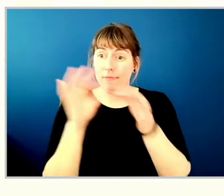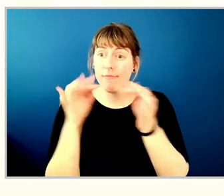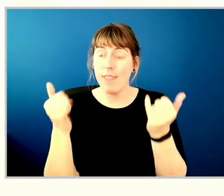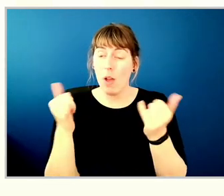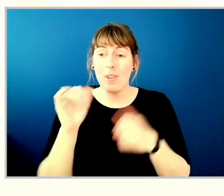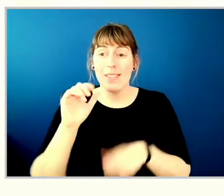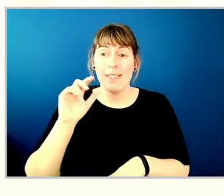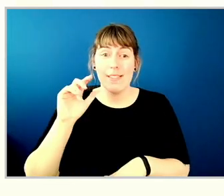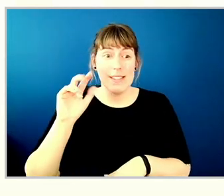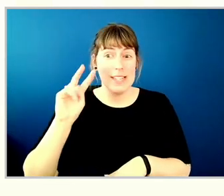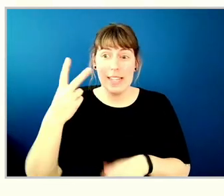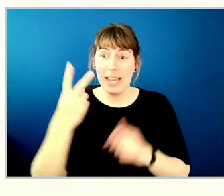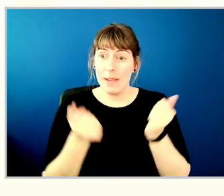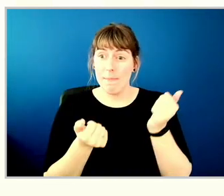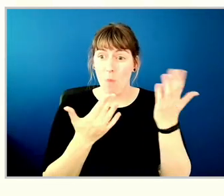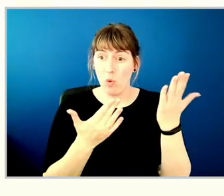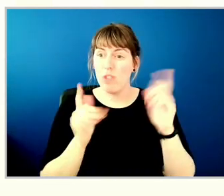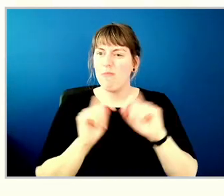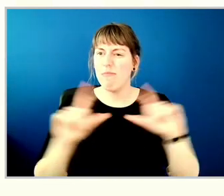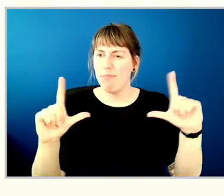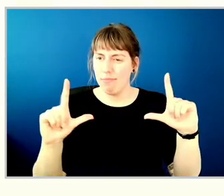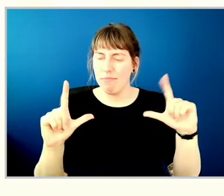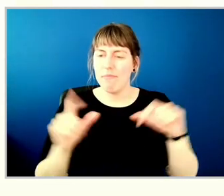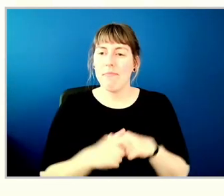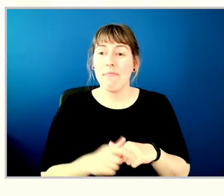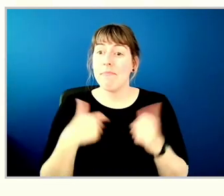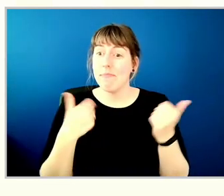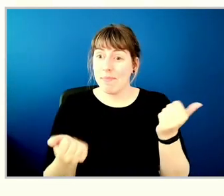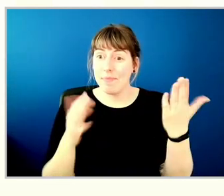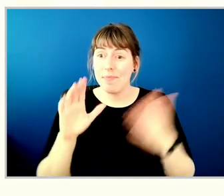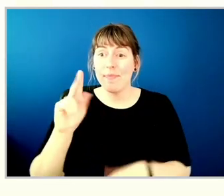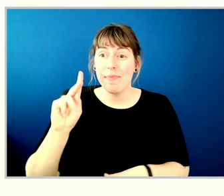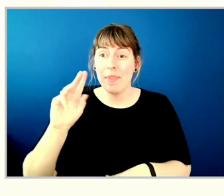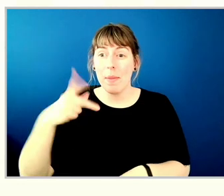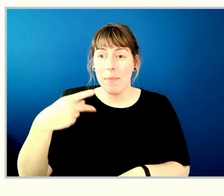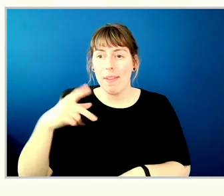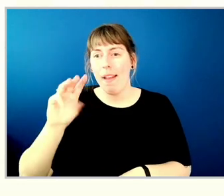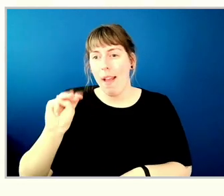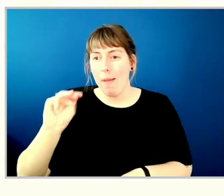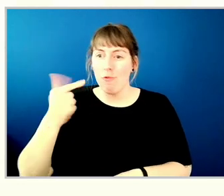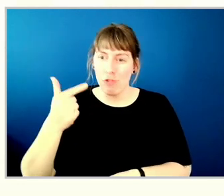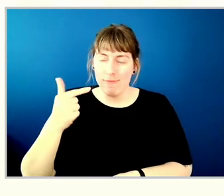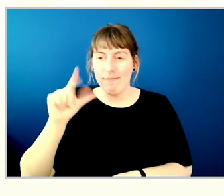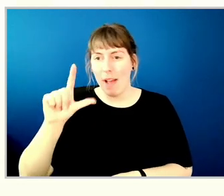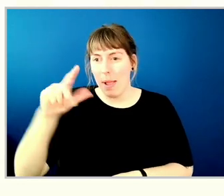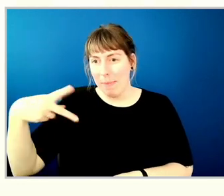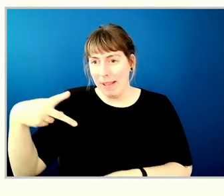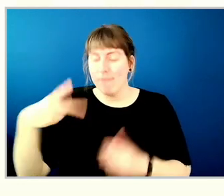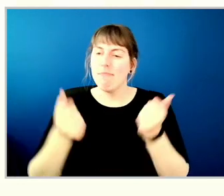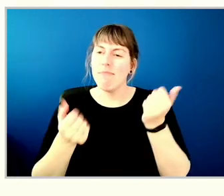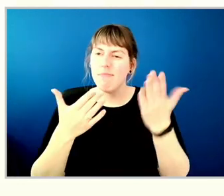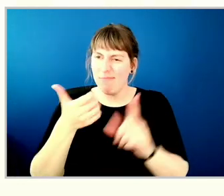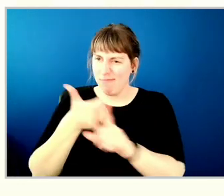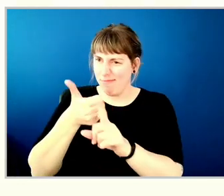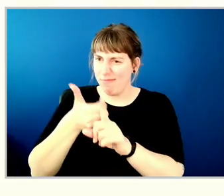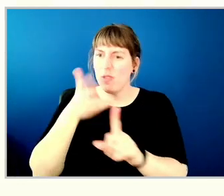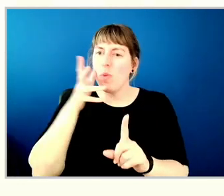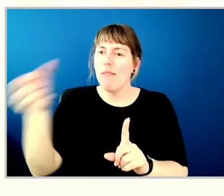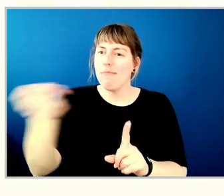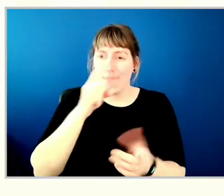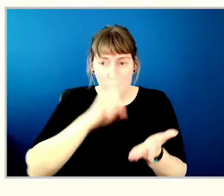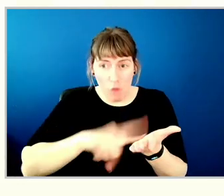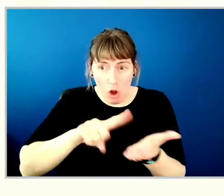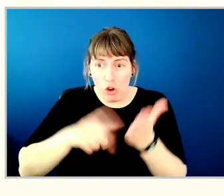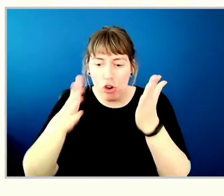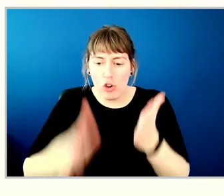screen i move that kpmg llp be appointed auditor and sustainability assurance provider